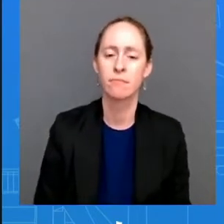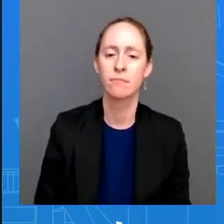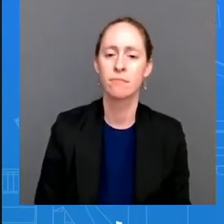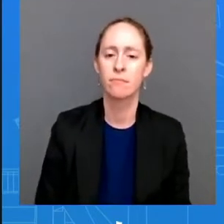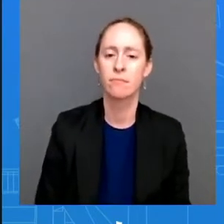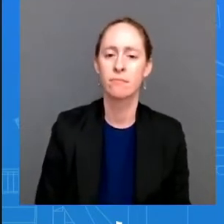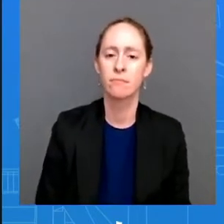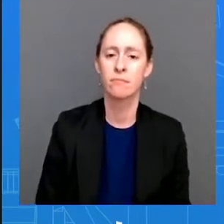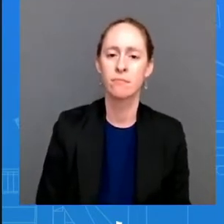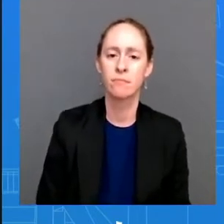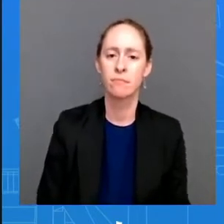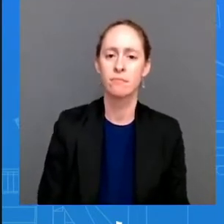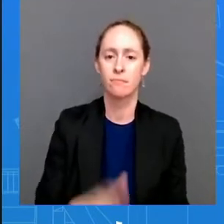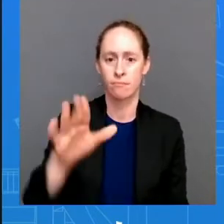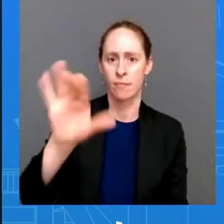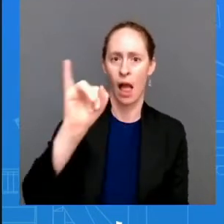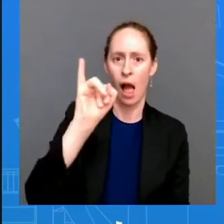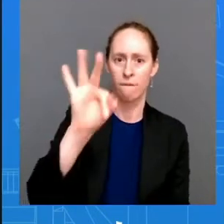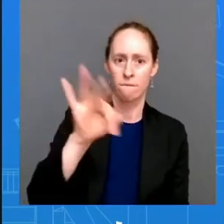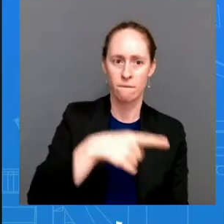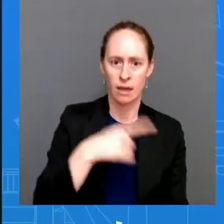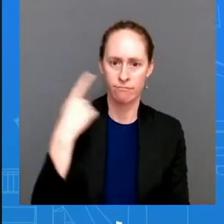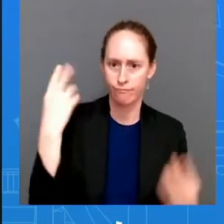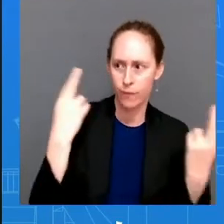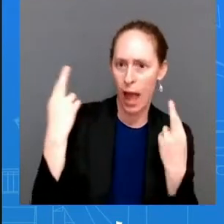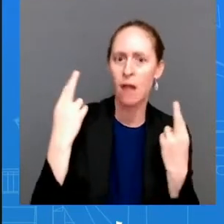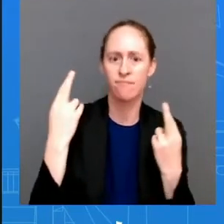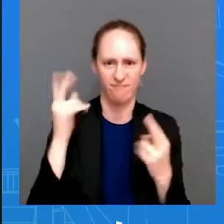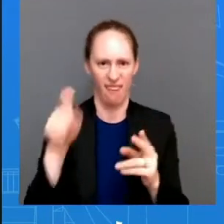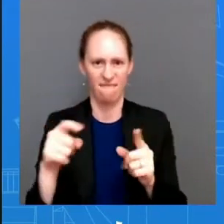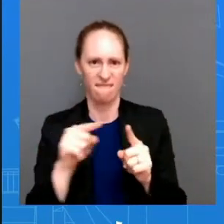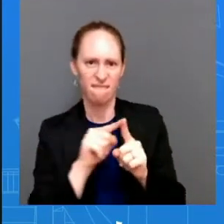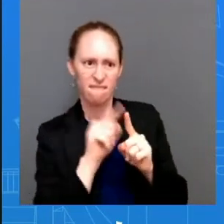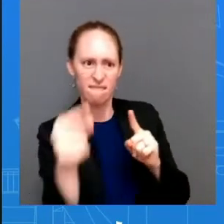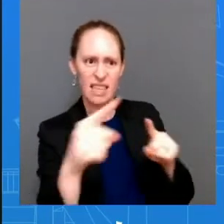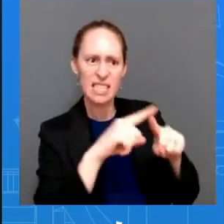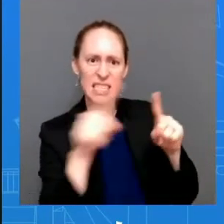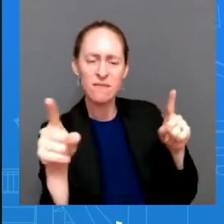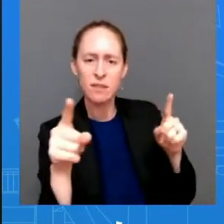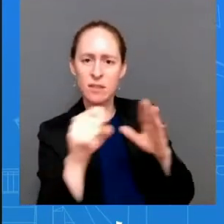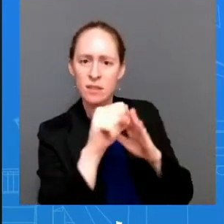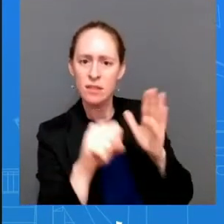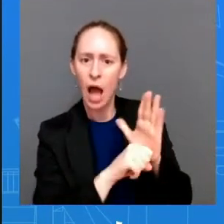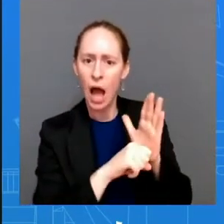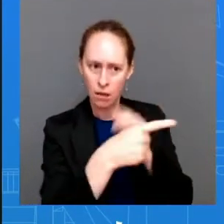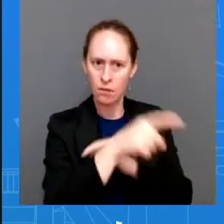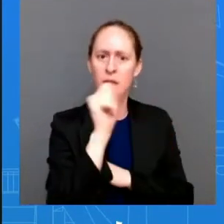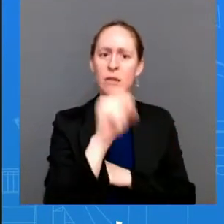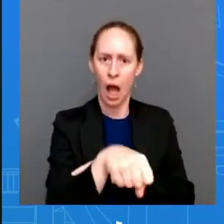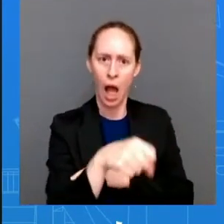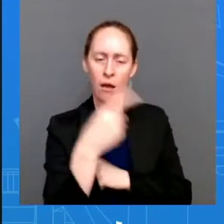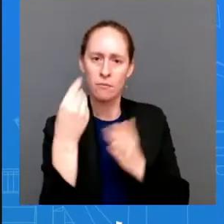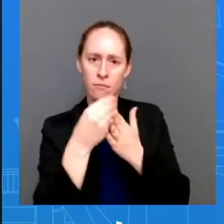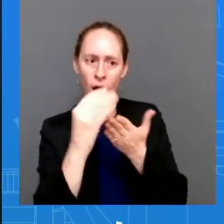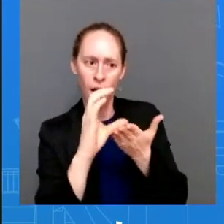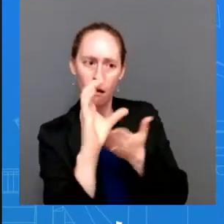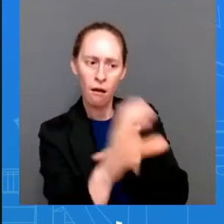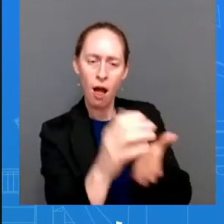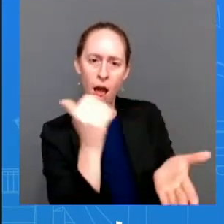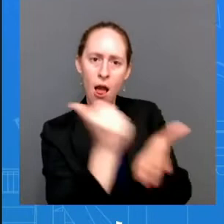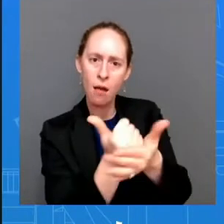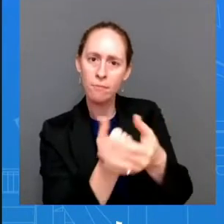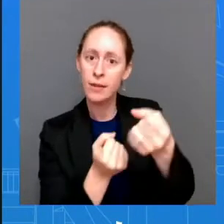and most effective on both legal and policy grounds that's what the president is doing he's reviewing uh the options that he has